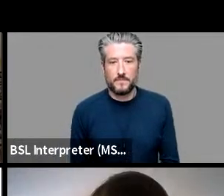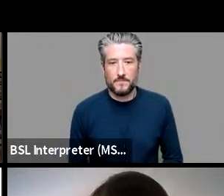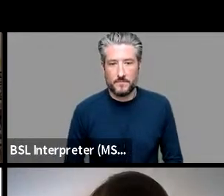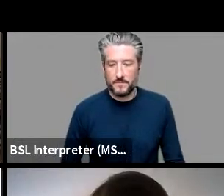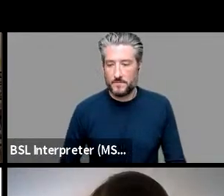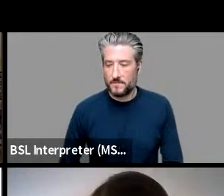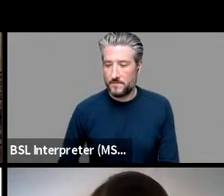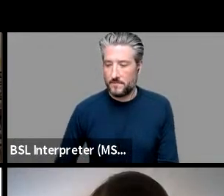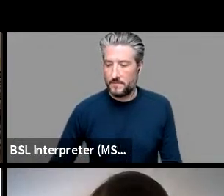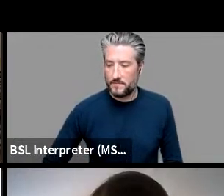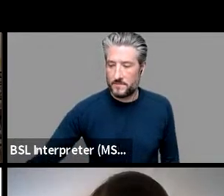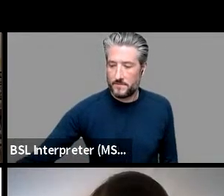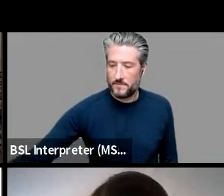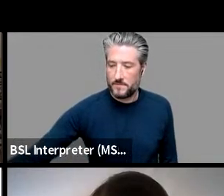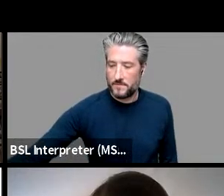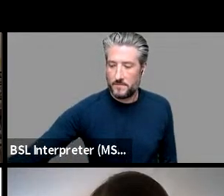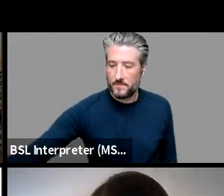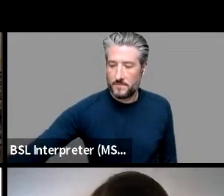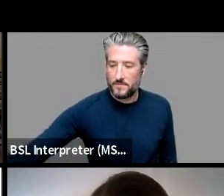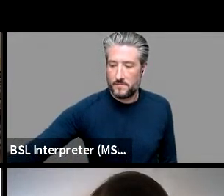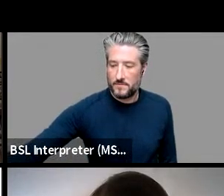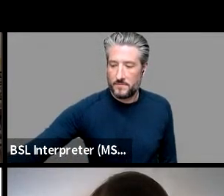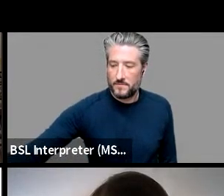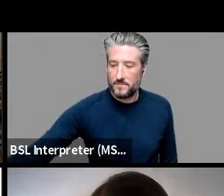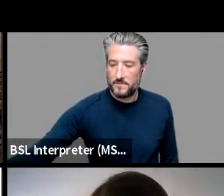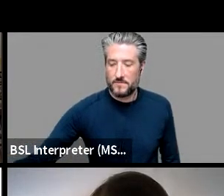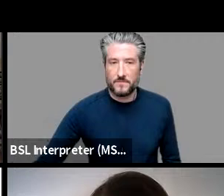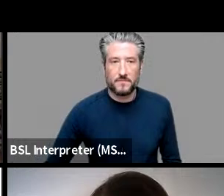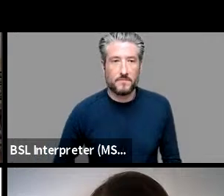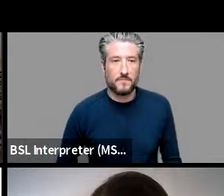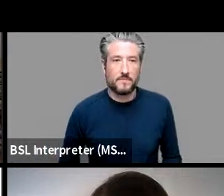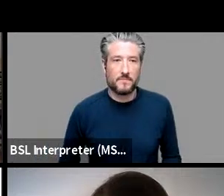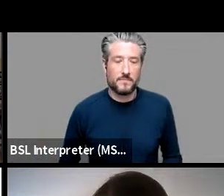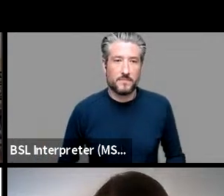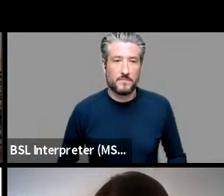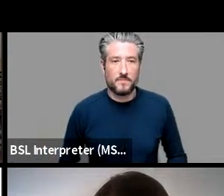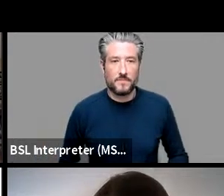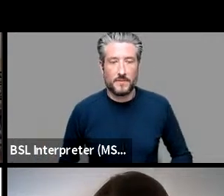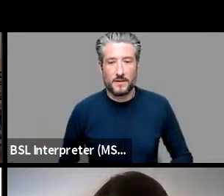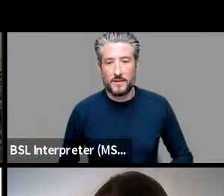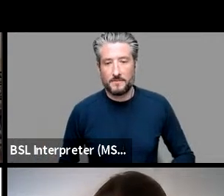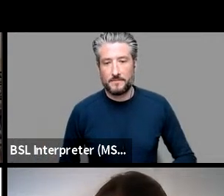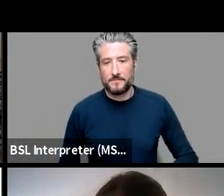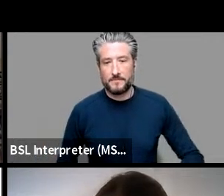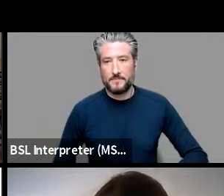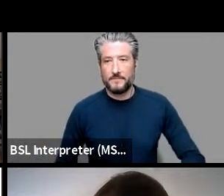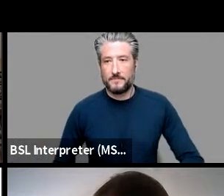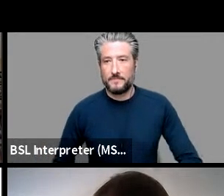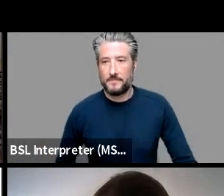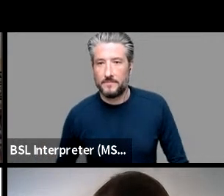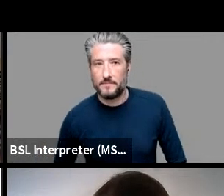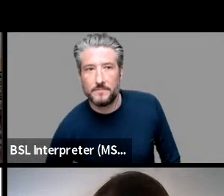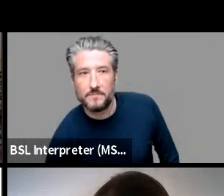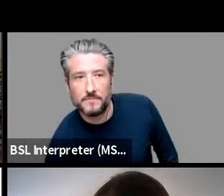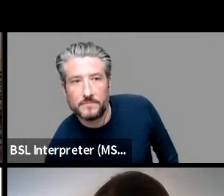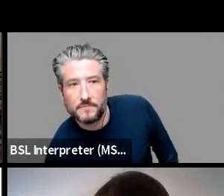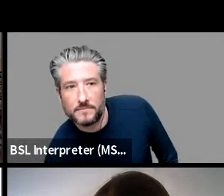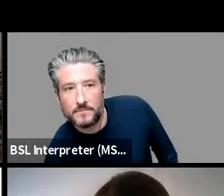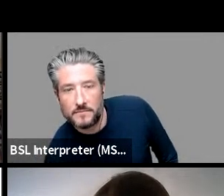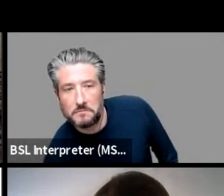give you the captioning right neil can't see the interpreter